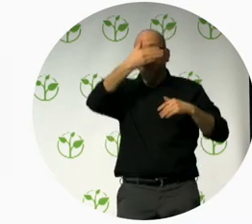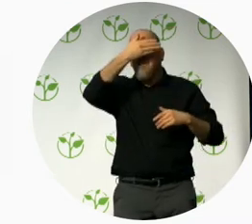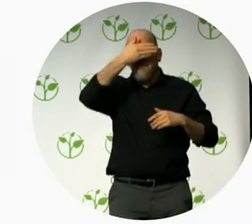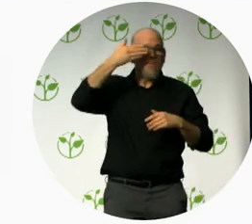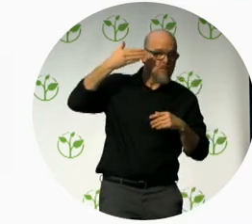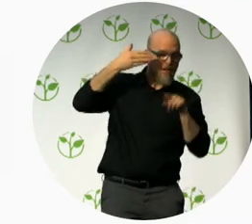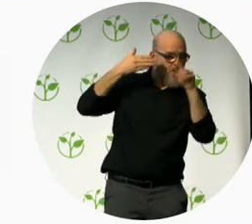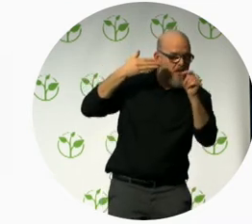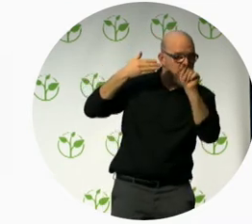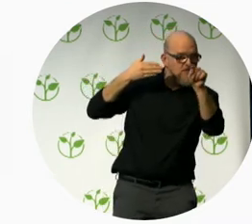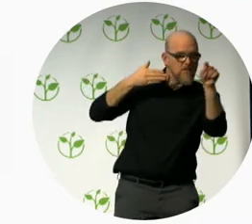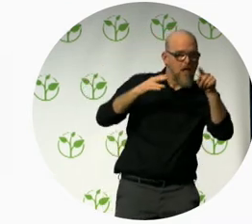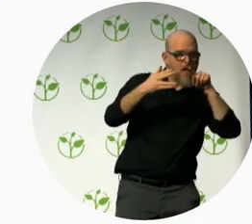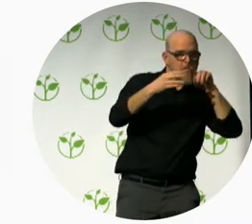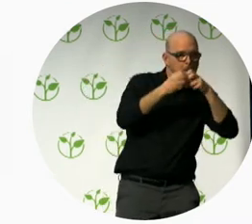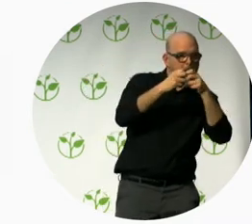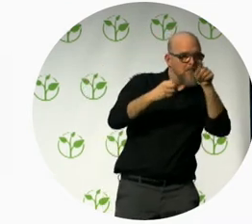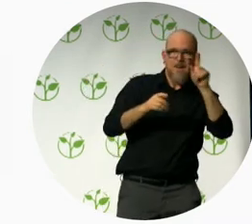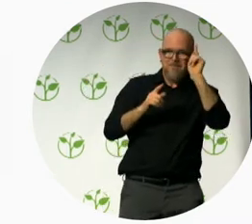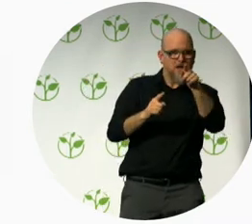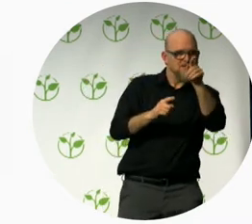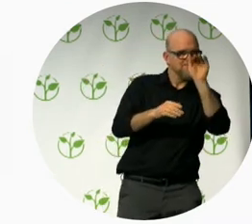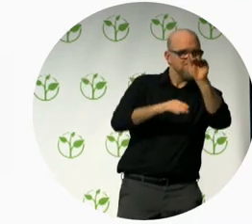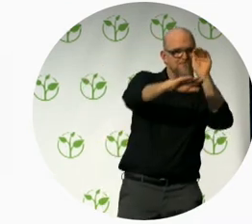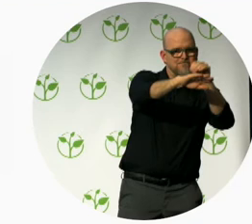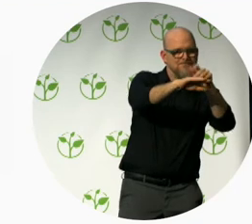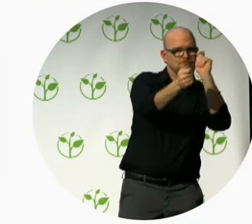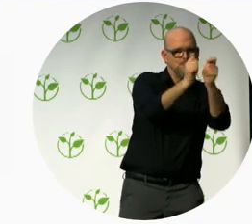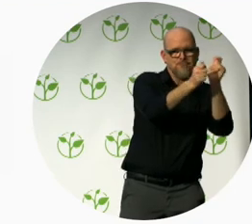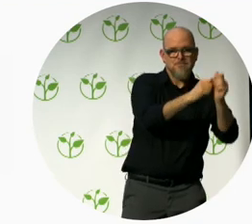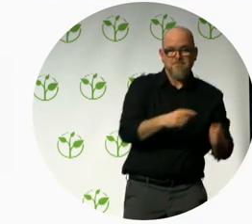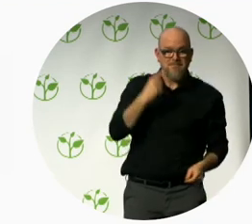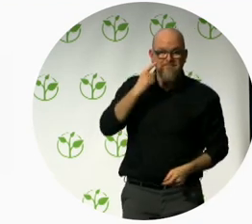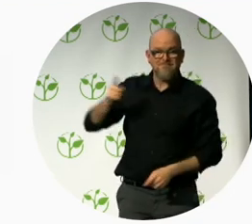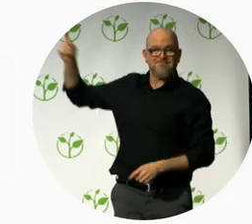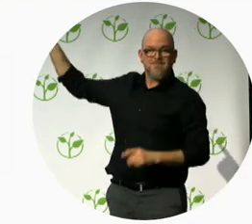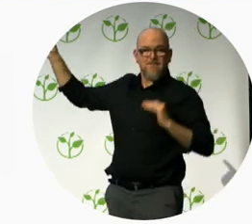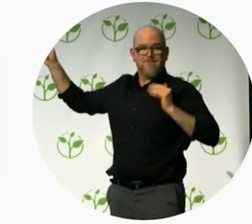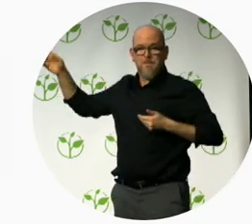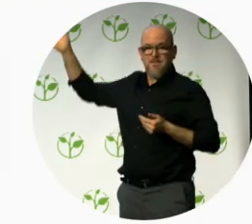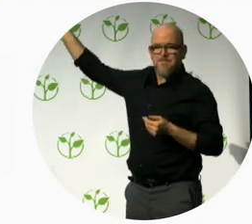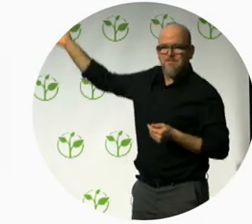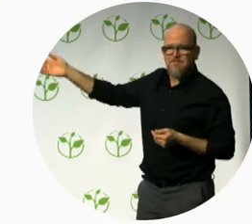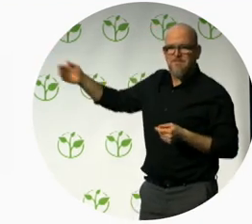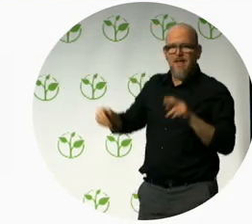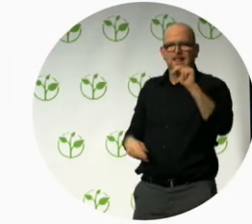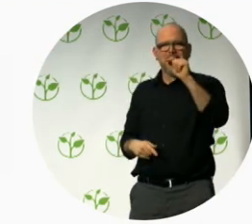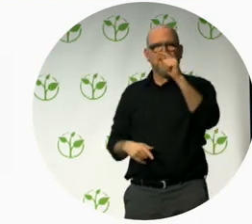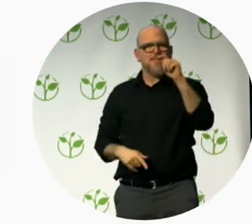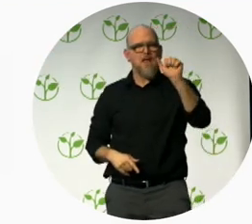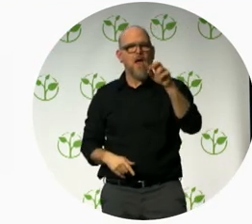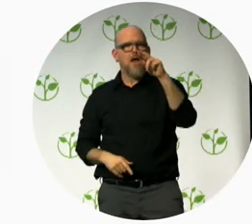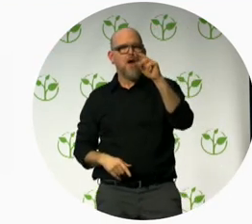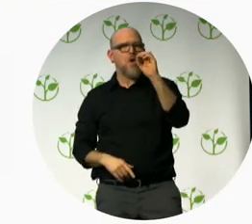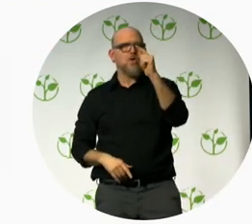Neta, all our great progress I just presented, I could not achieve on my